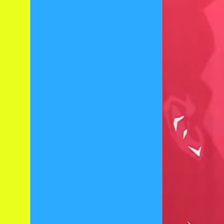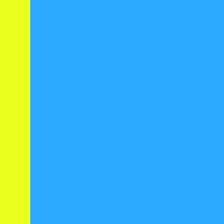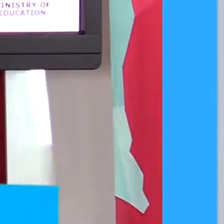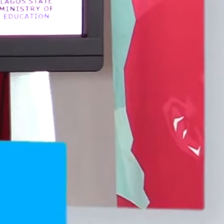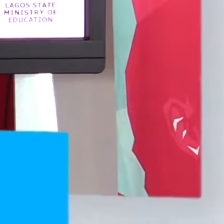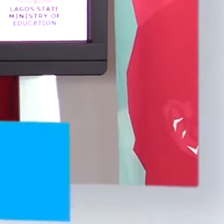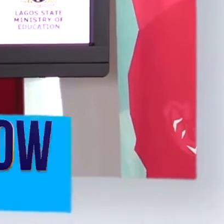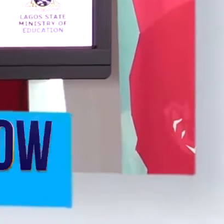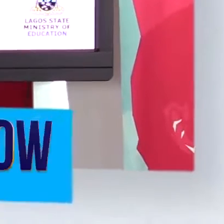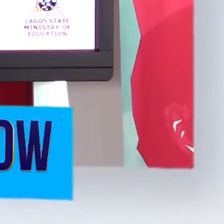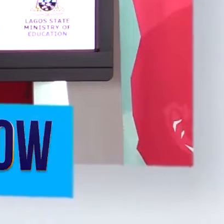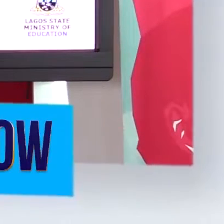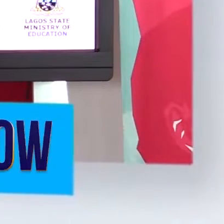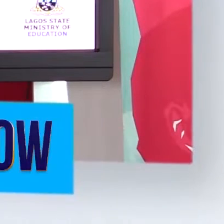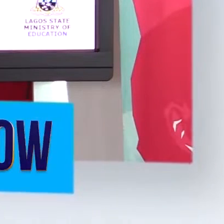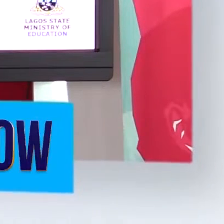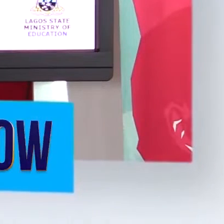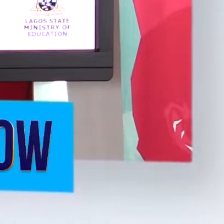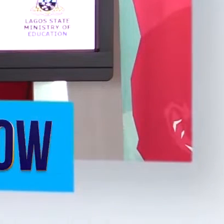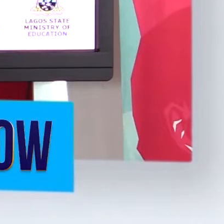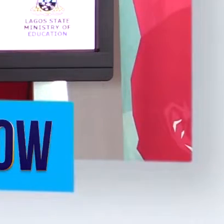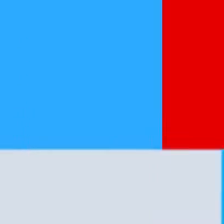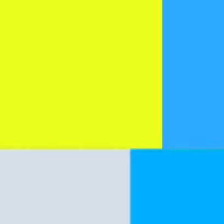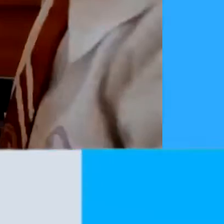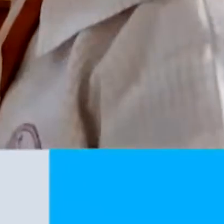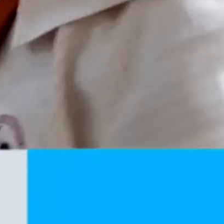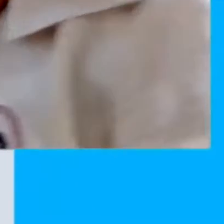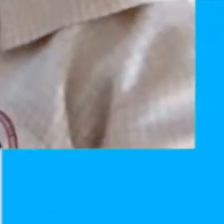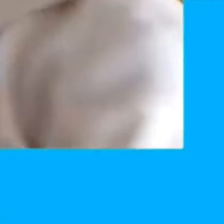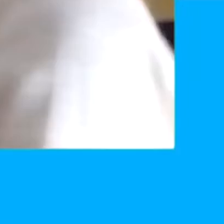Hi everyone, you're welcome to the Total Education Show.